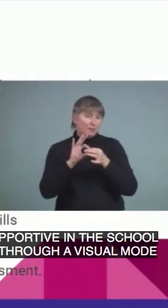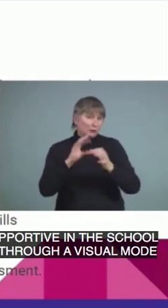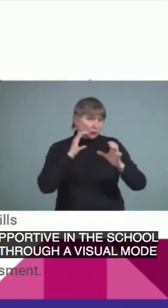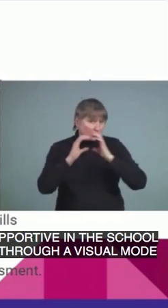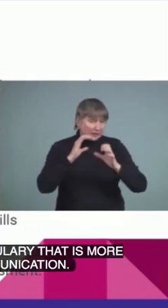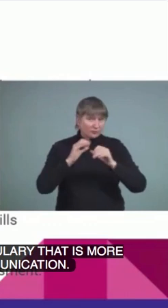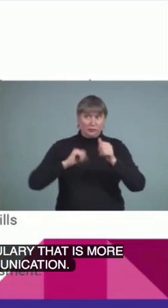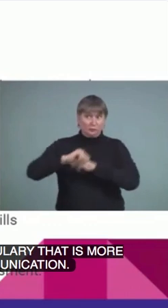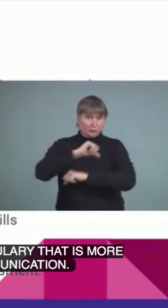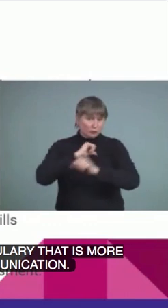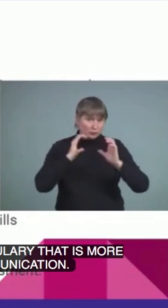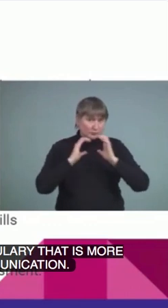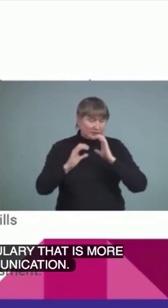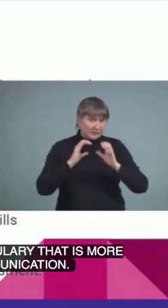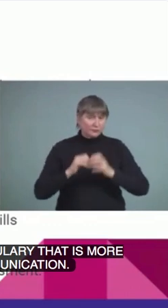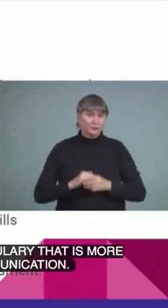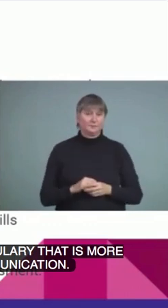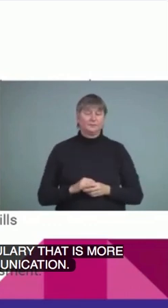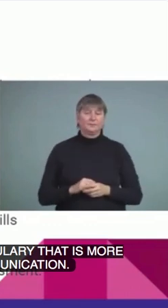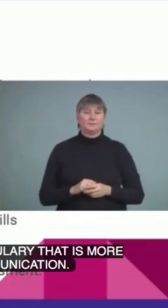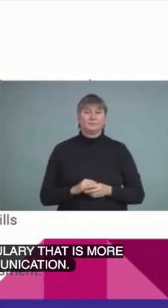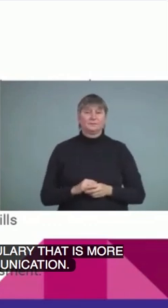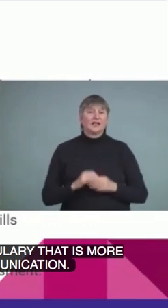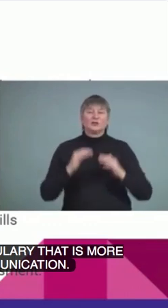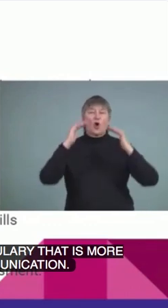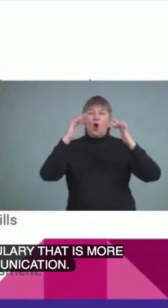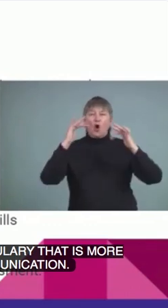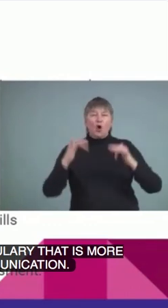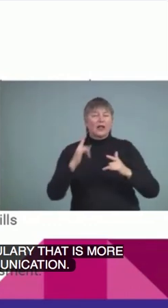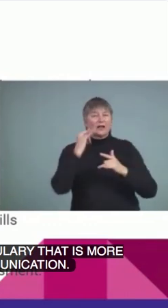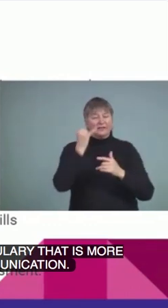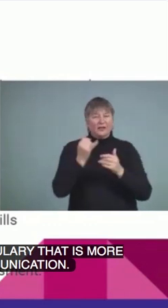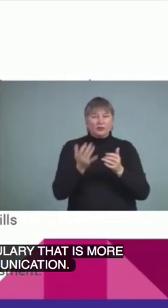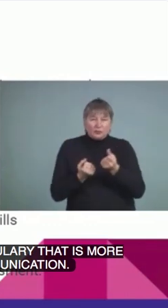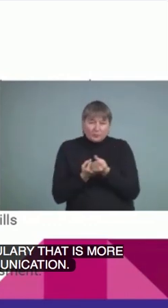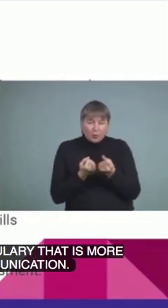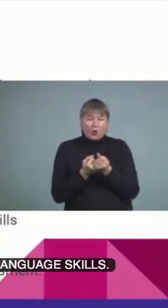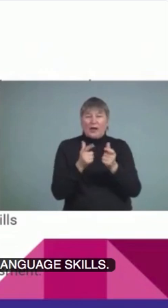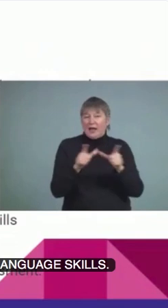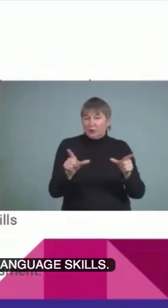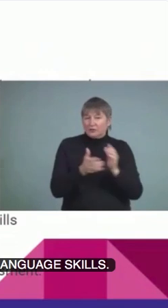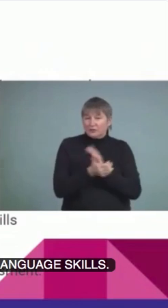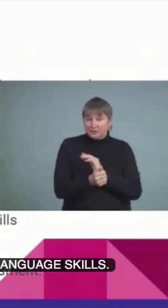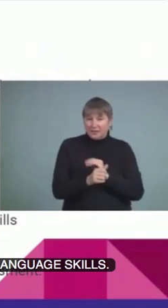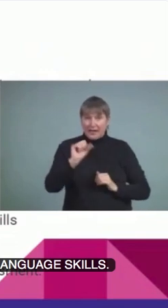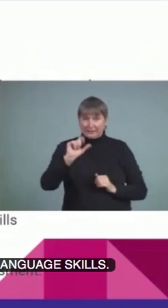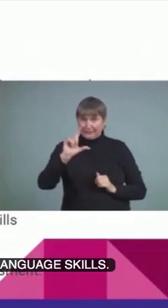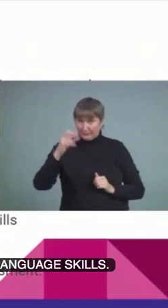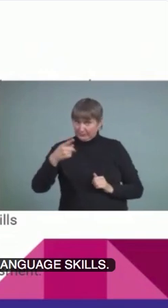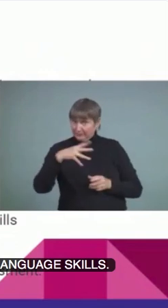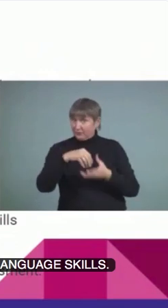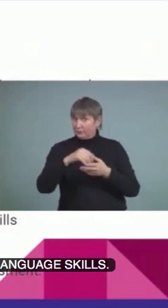So, and this is all supportive for developing her language skills. Is there an SLP involved that can be